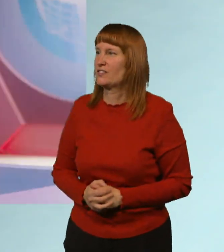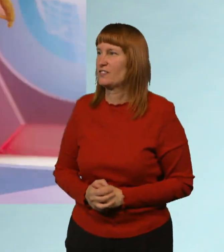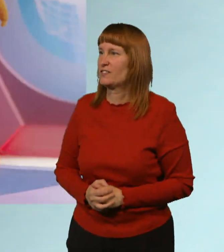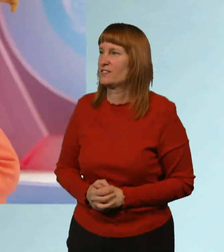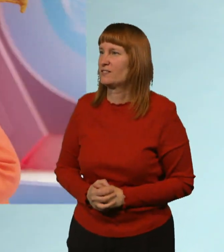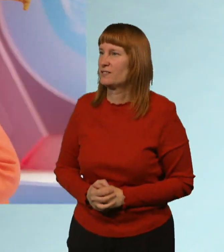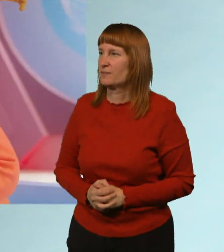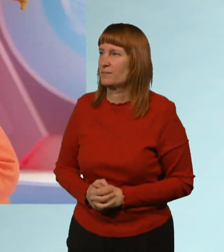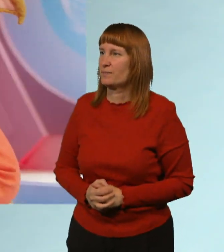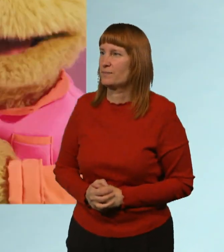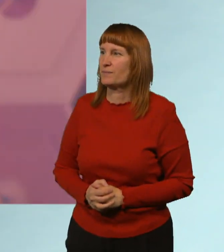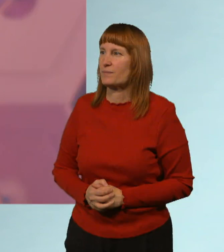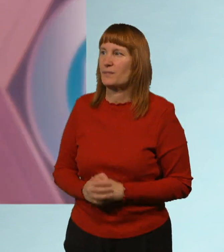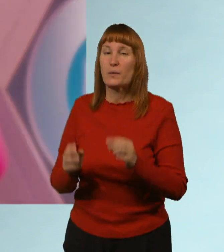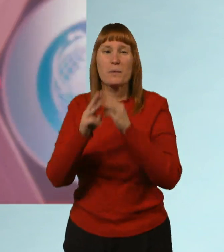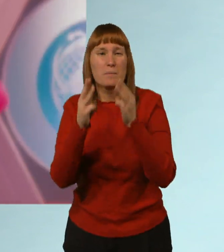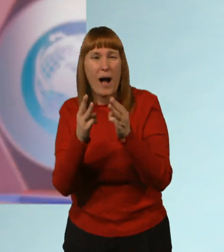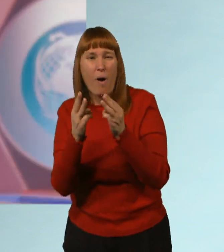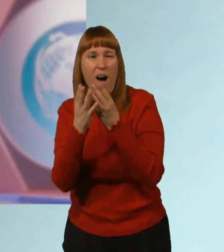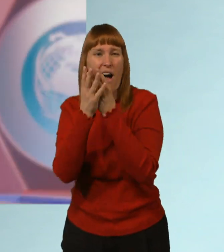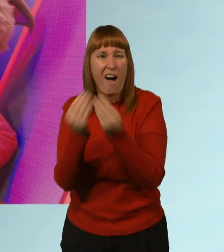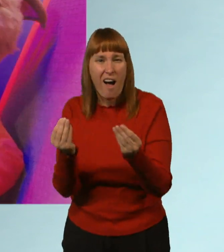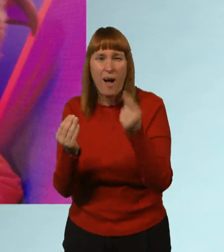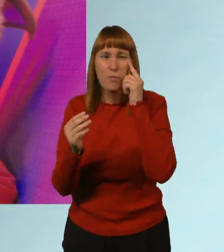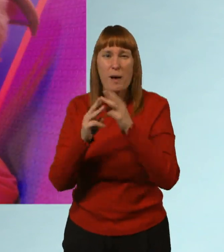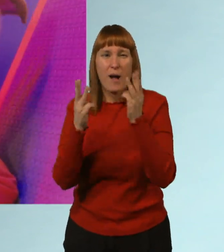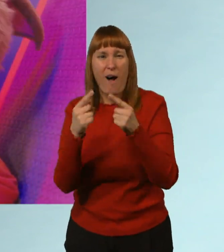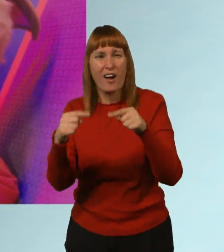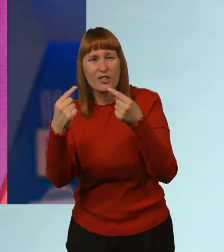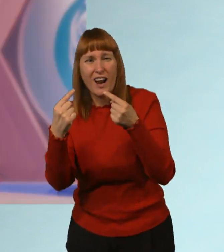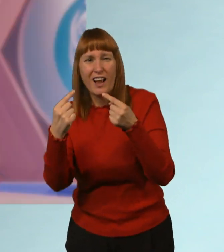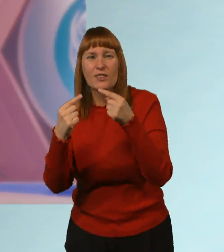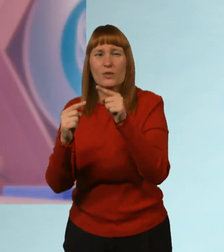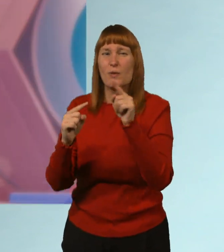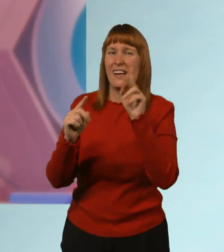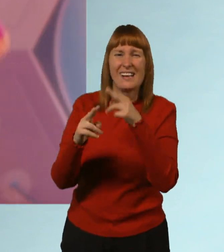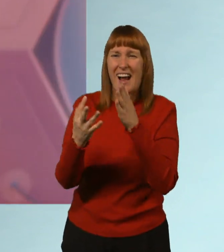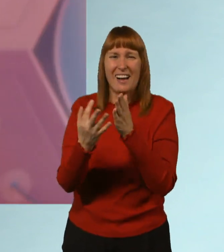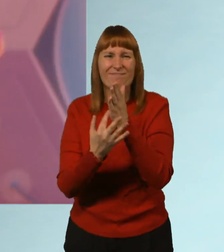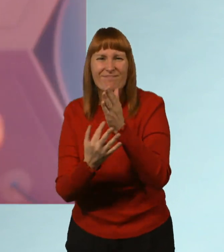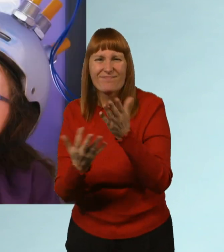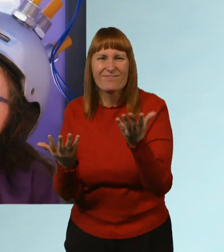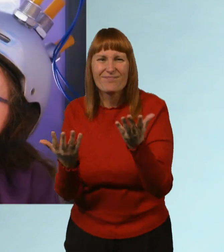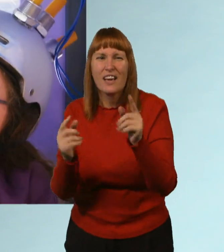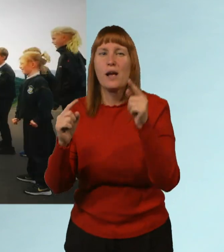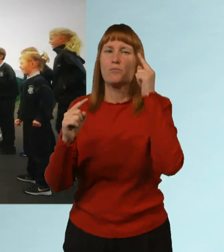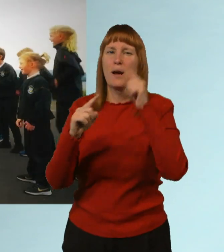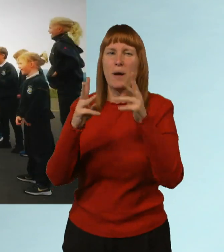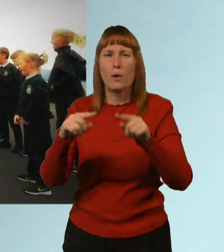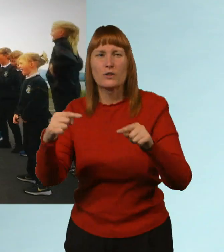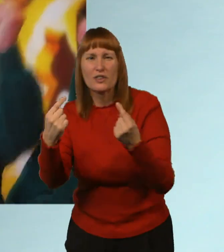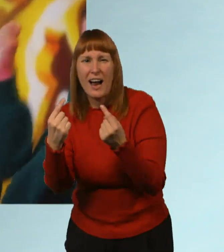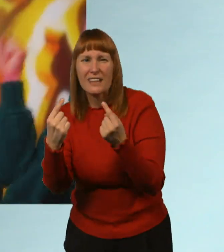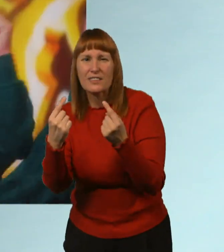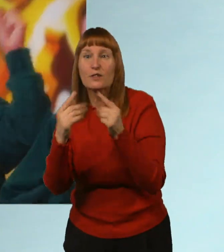When the power runs out, it's the brain power challenge. When we can't get a boat, it's the brain power challenge. Put our